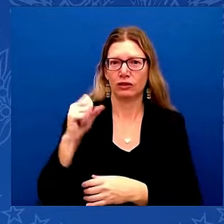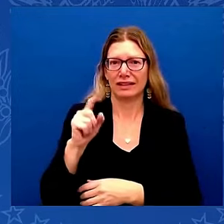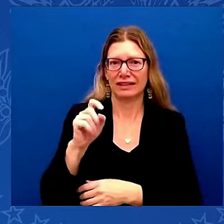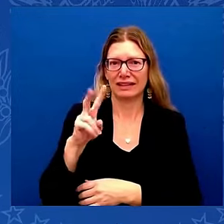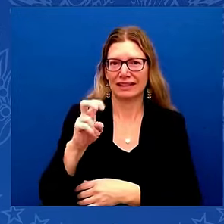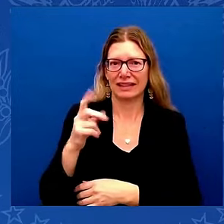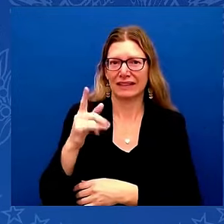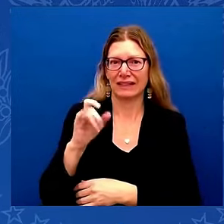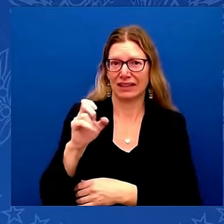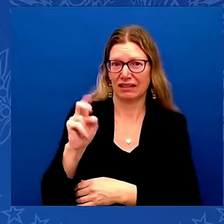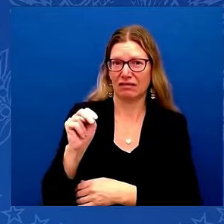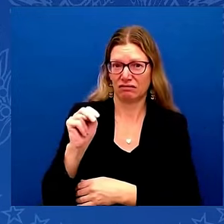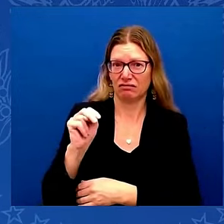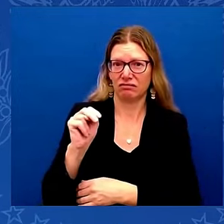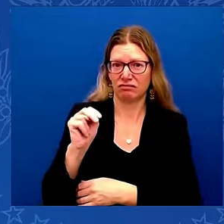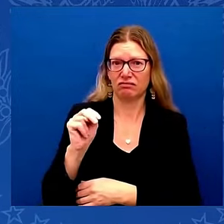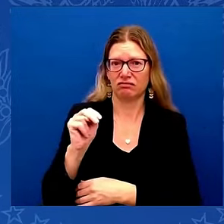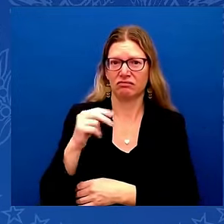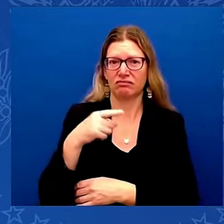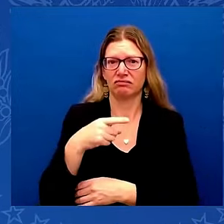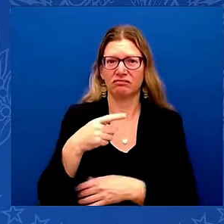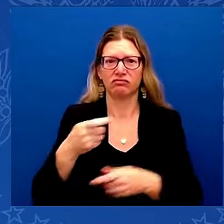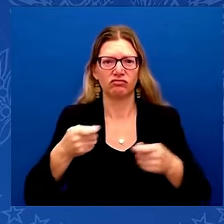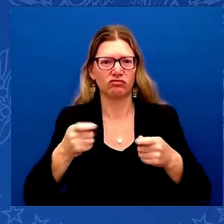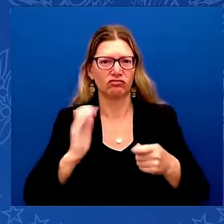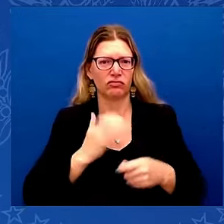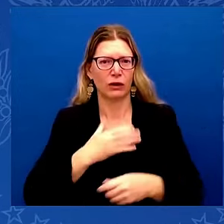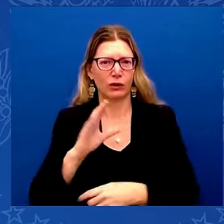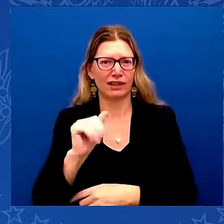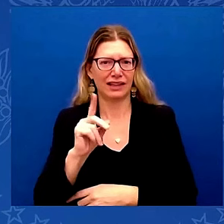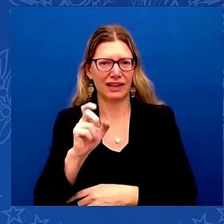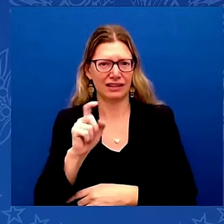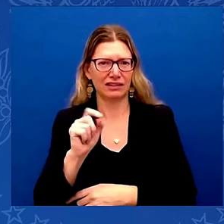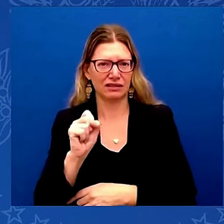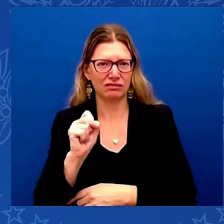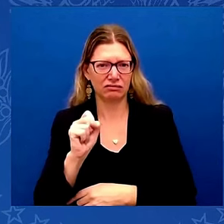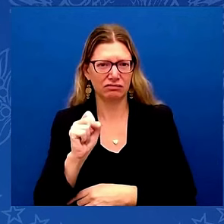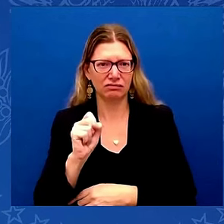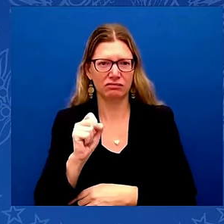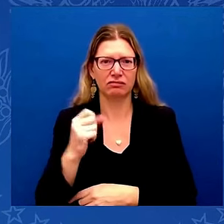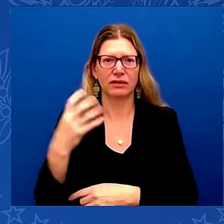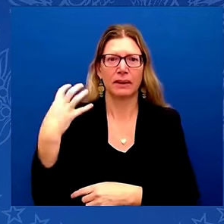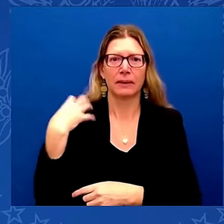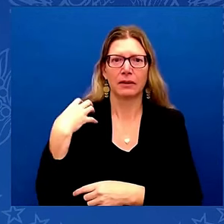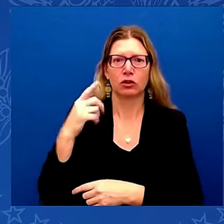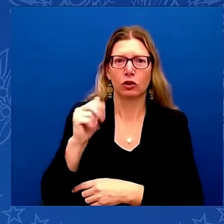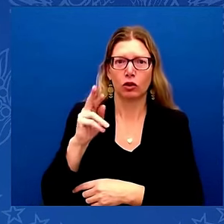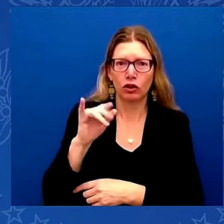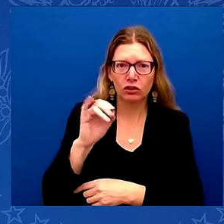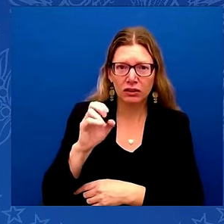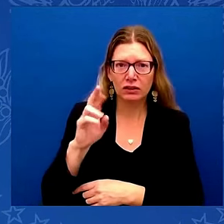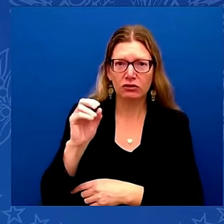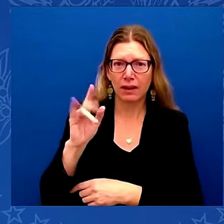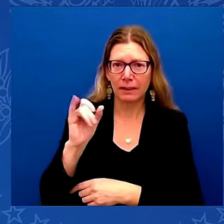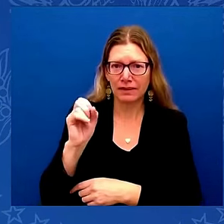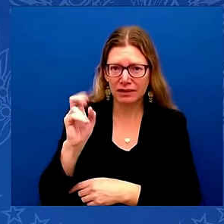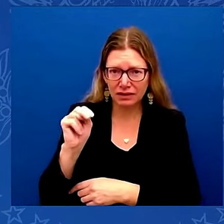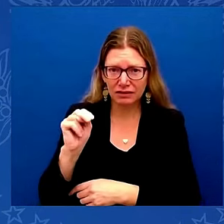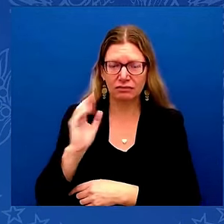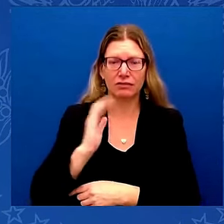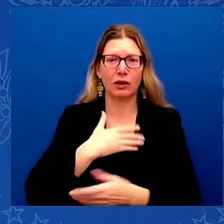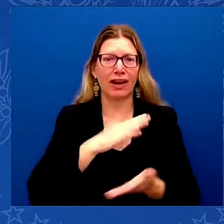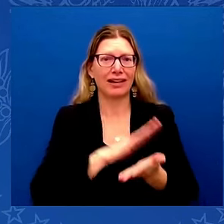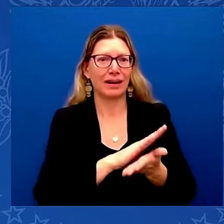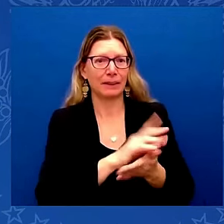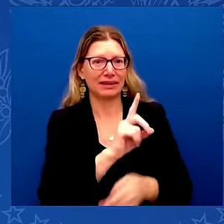of Cadets, Major General Lori Robinson, our Academic Dean, Brigadier General Shane Reeves, our Director of